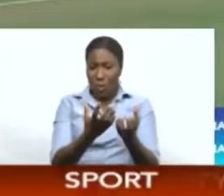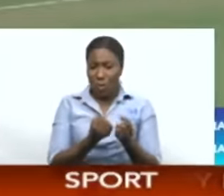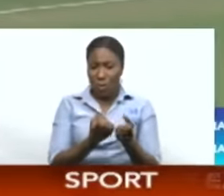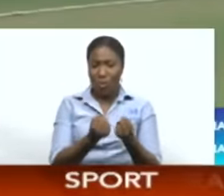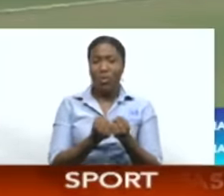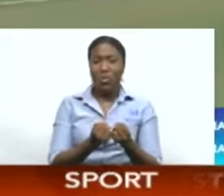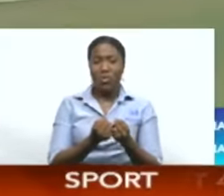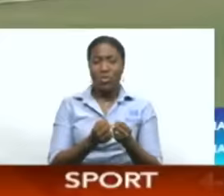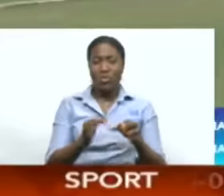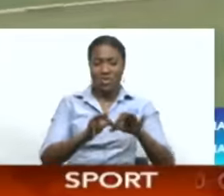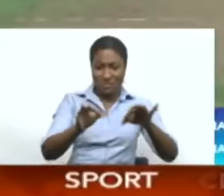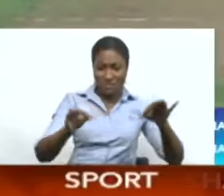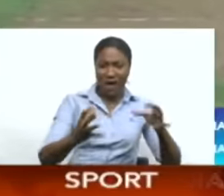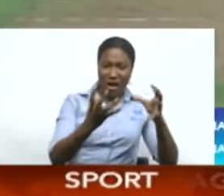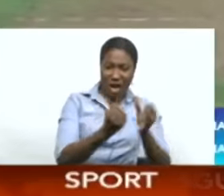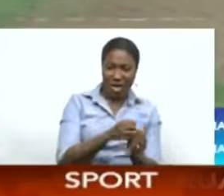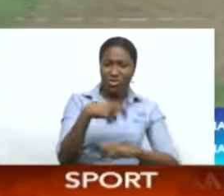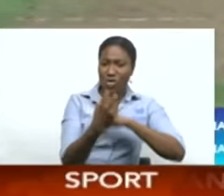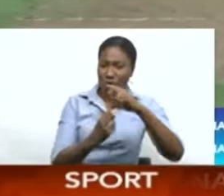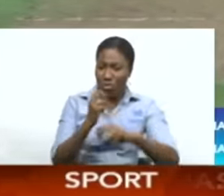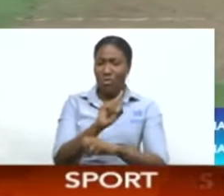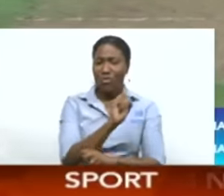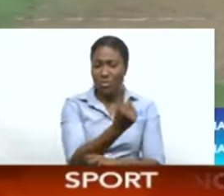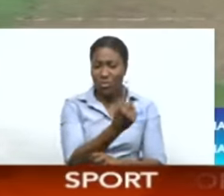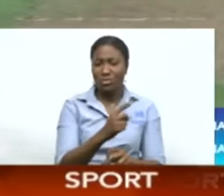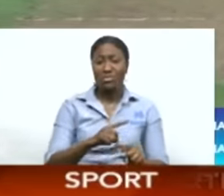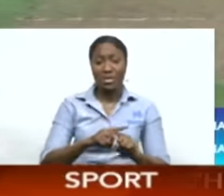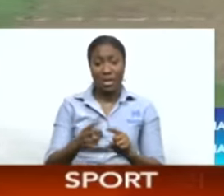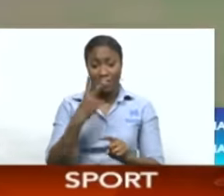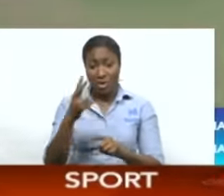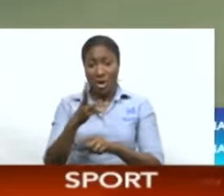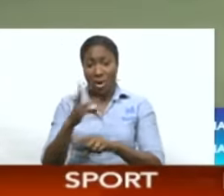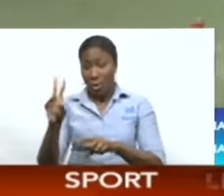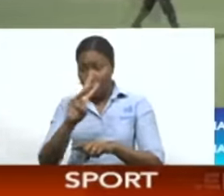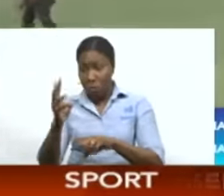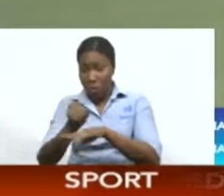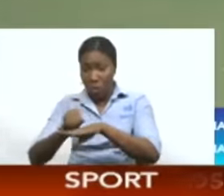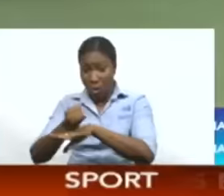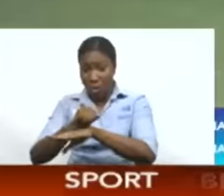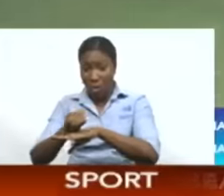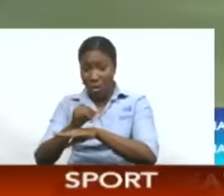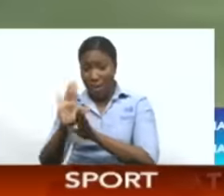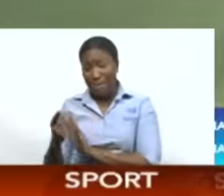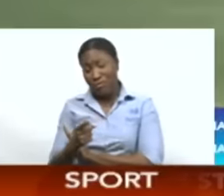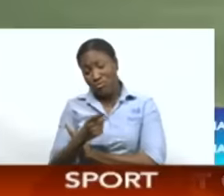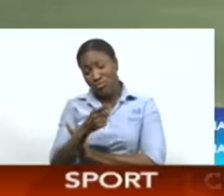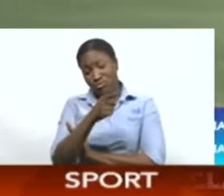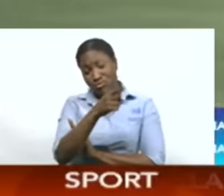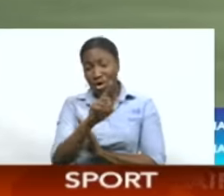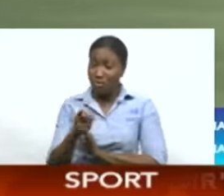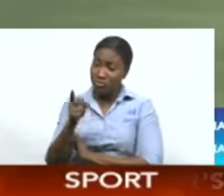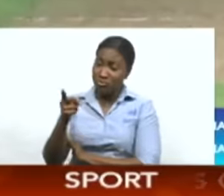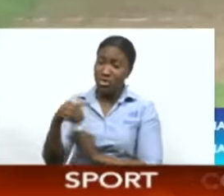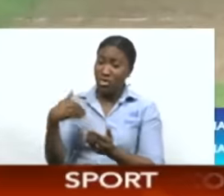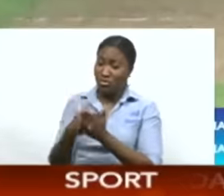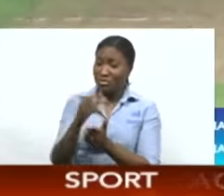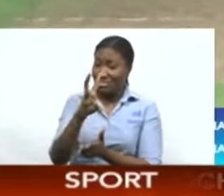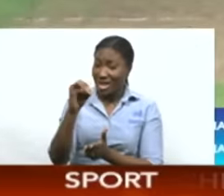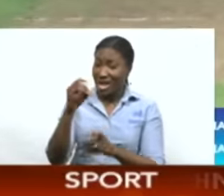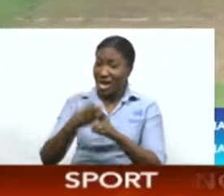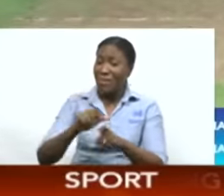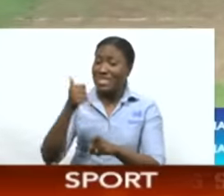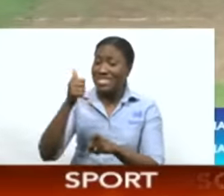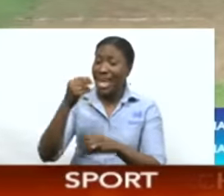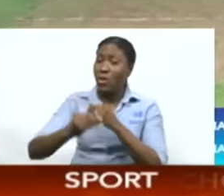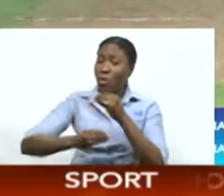Windward Islands Volcanoes ranks. Alec Athanese and Johnson Charles took the first guard, taking the Volcanoes to 60 from just 10 overs,